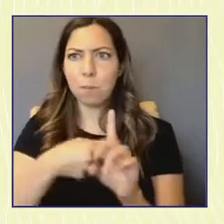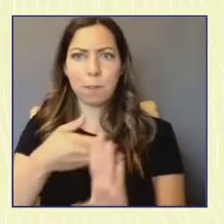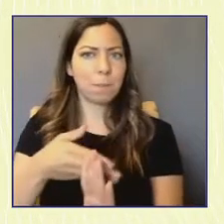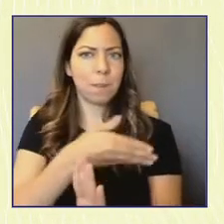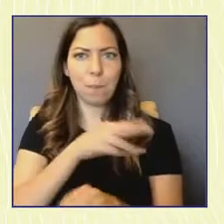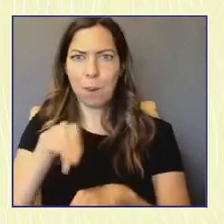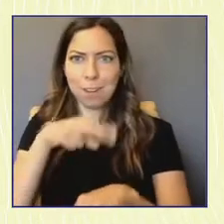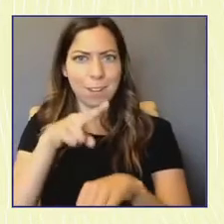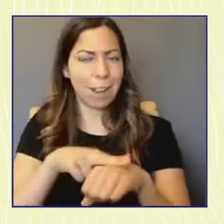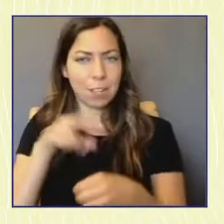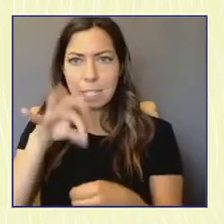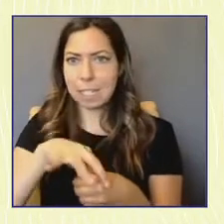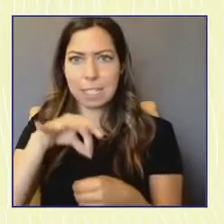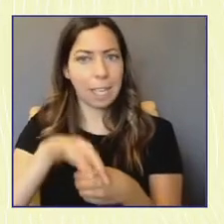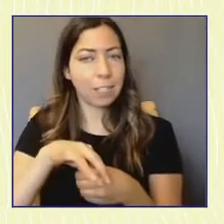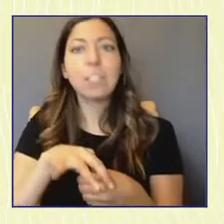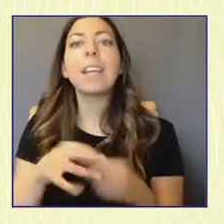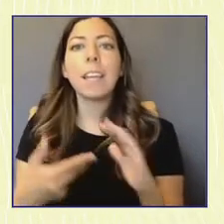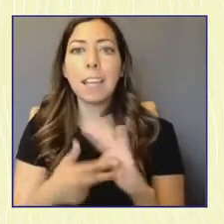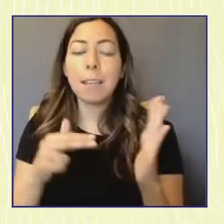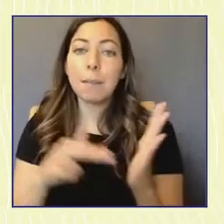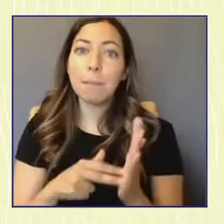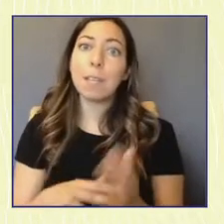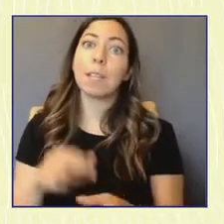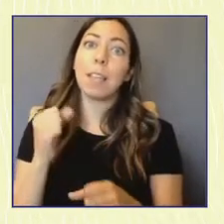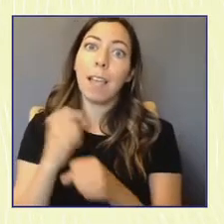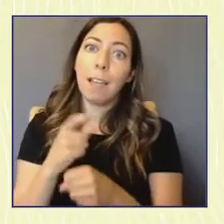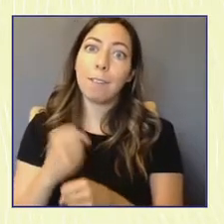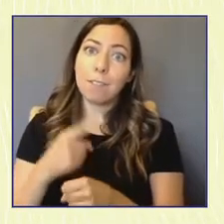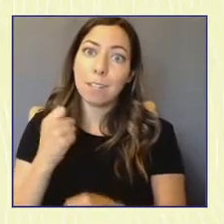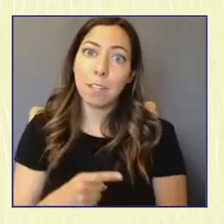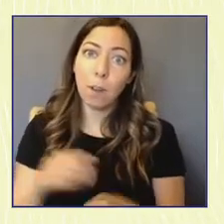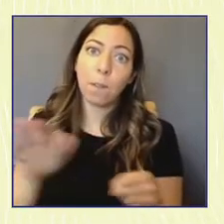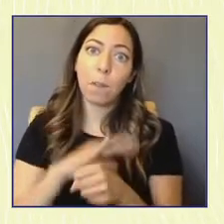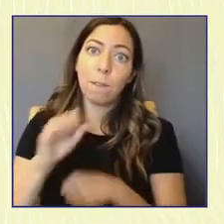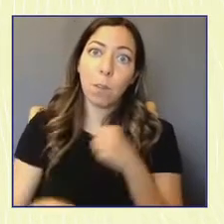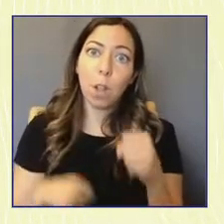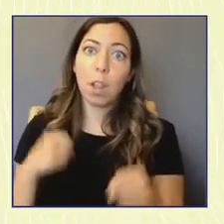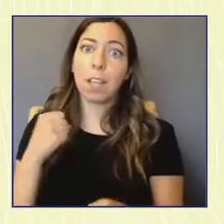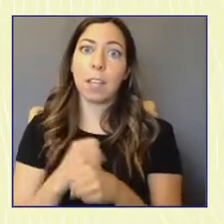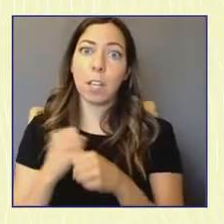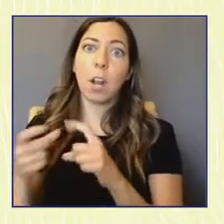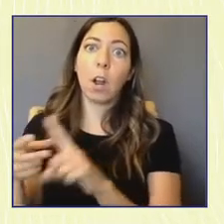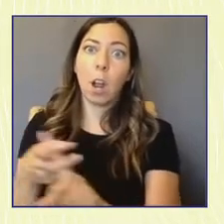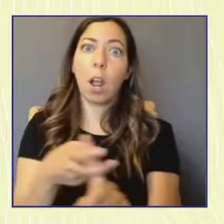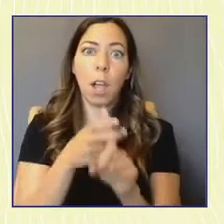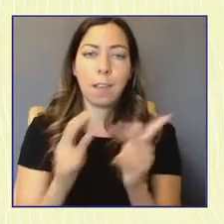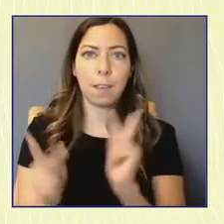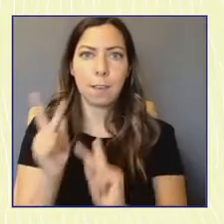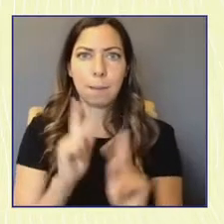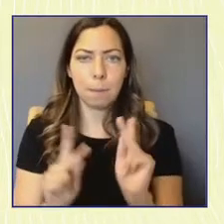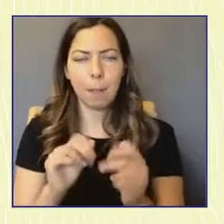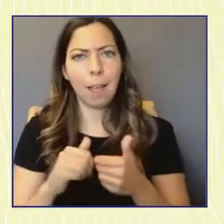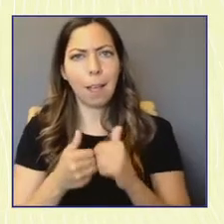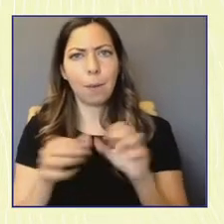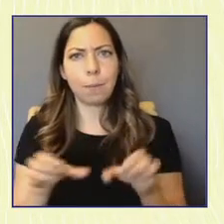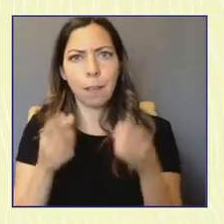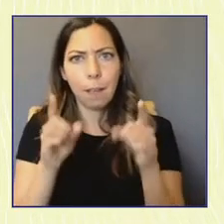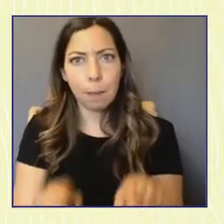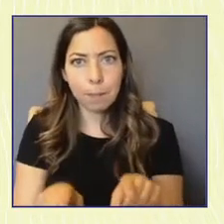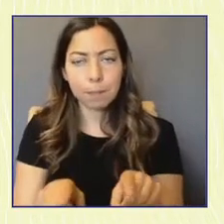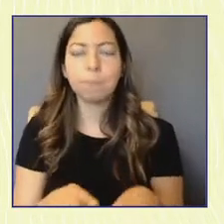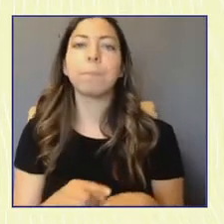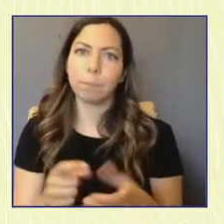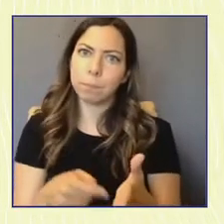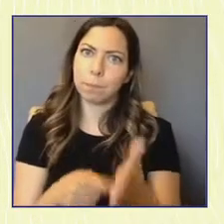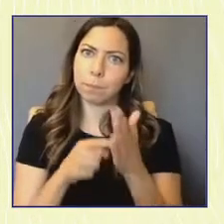but all year, every year, in every state and county across the nation. How do we do it? Well, it's going to take all